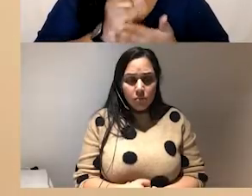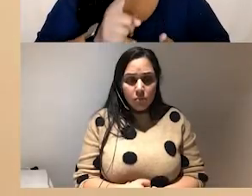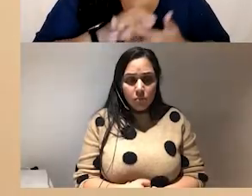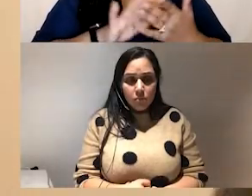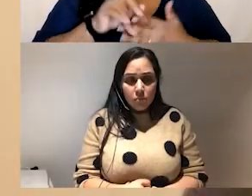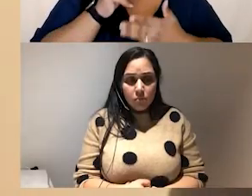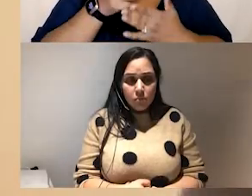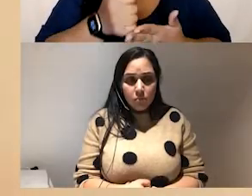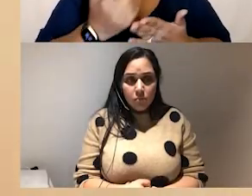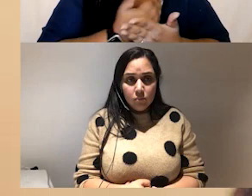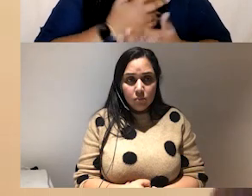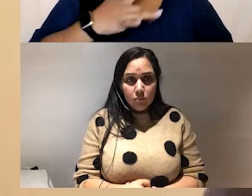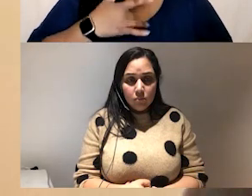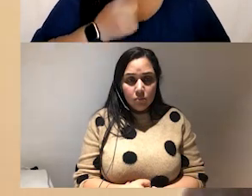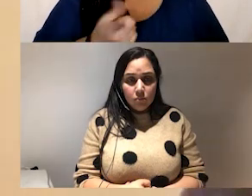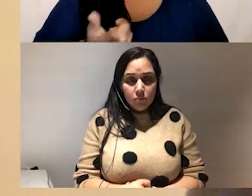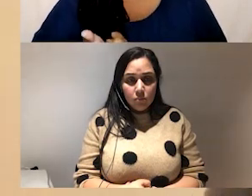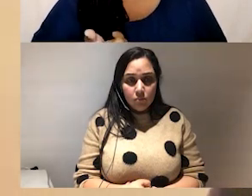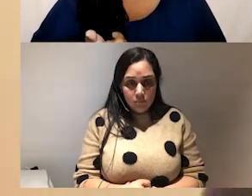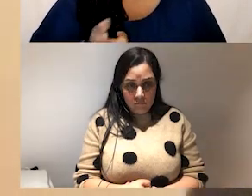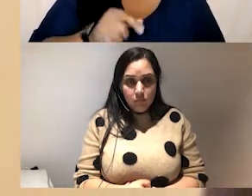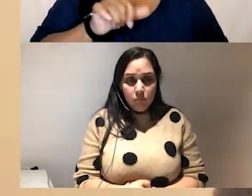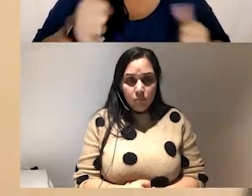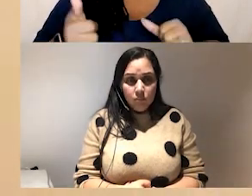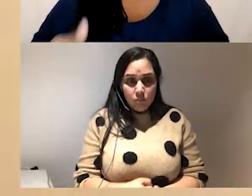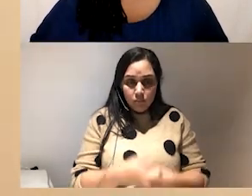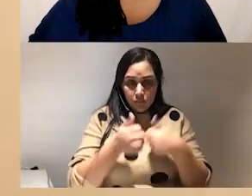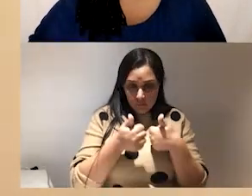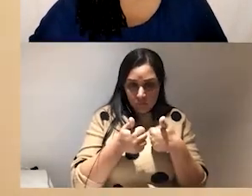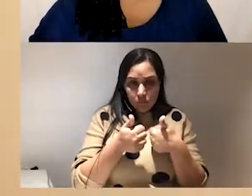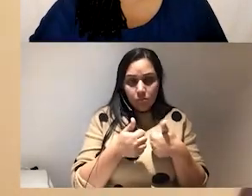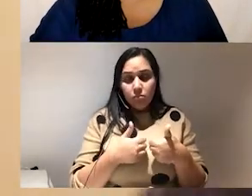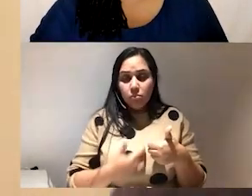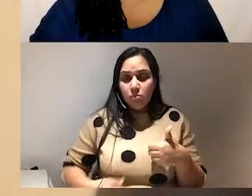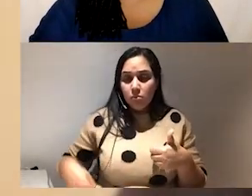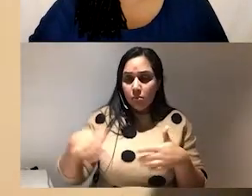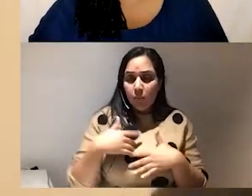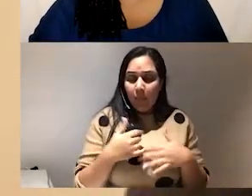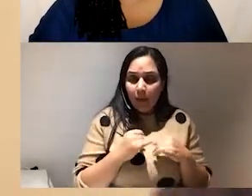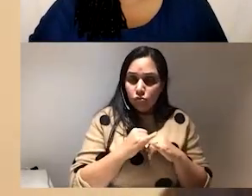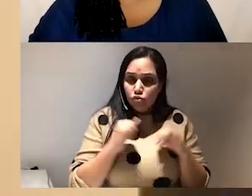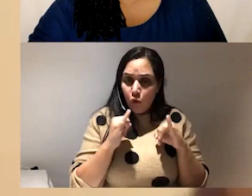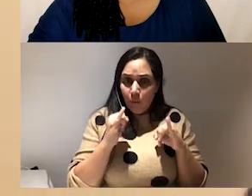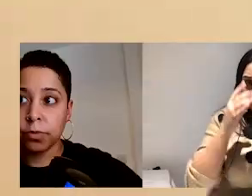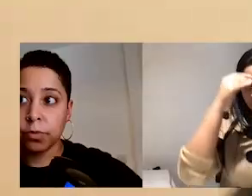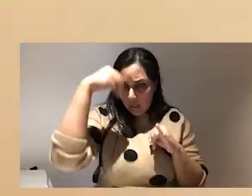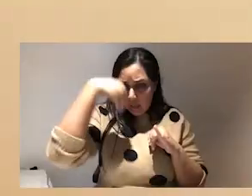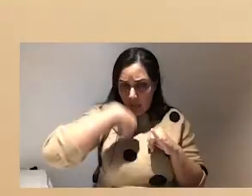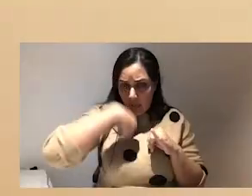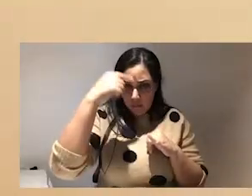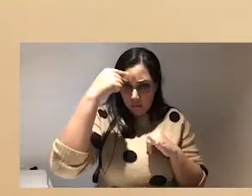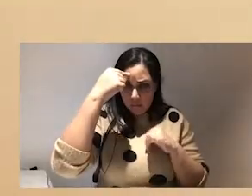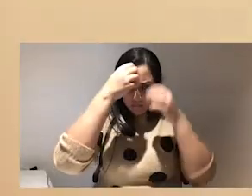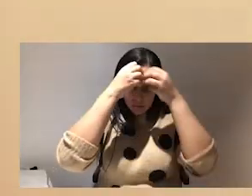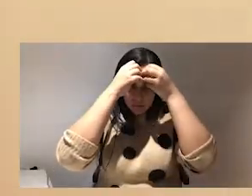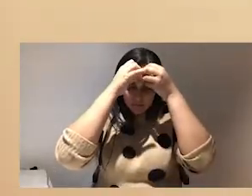because you're not allowing that that seed of of of trauma to live within them and then that's what feeds and that's what germinates and that's